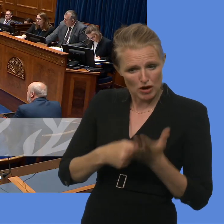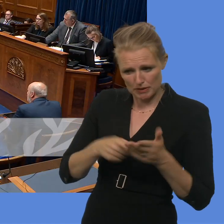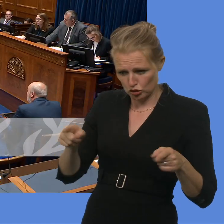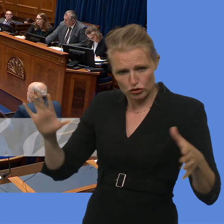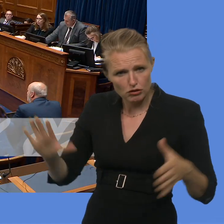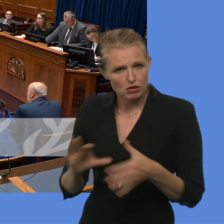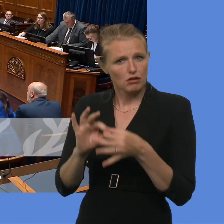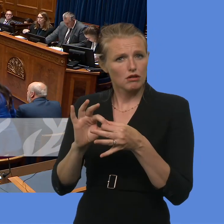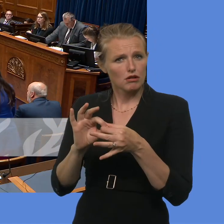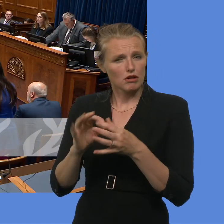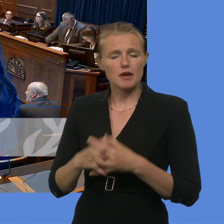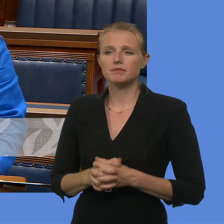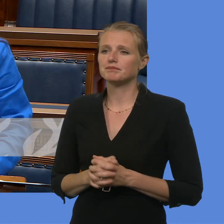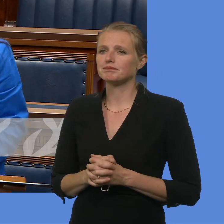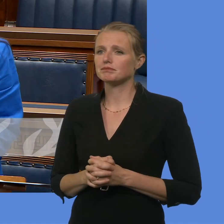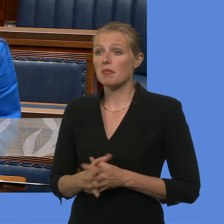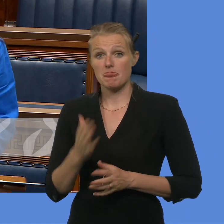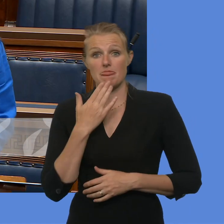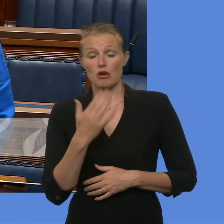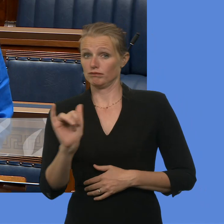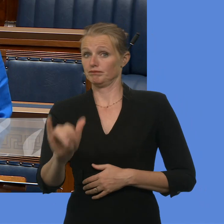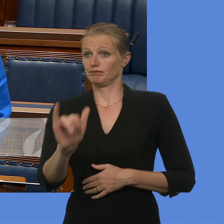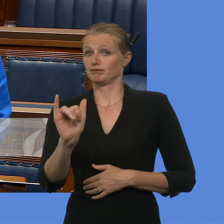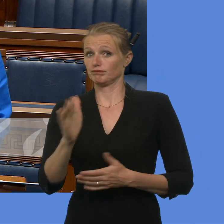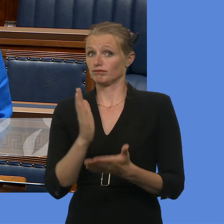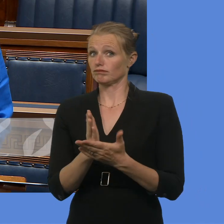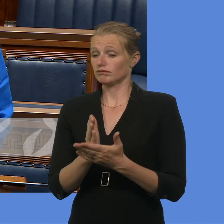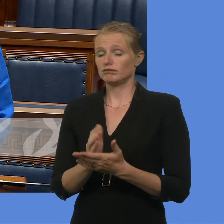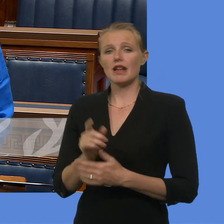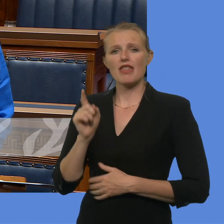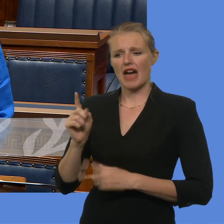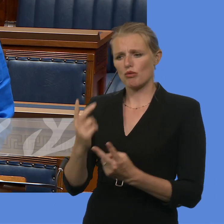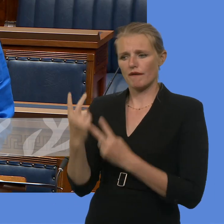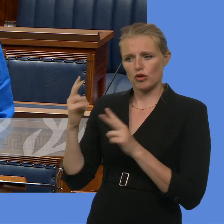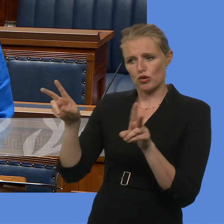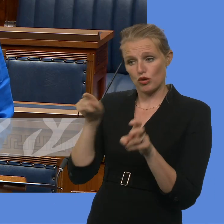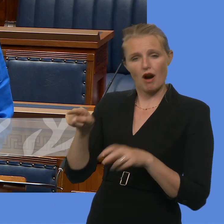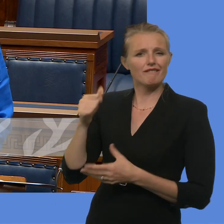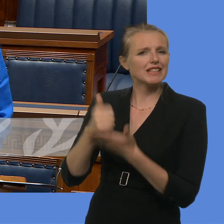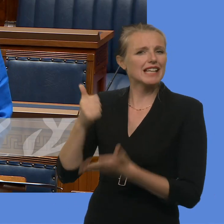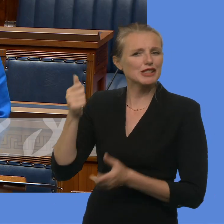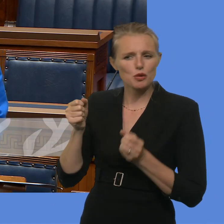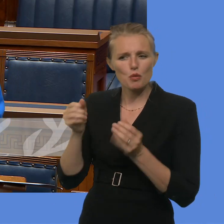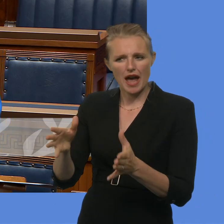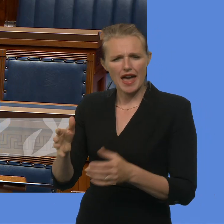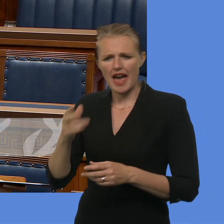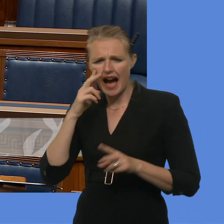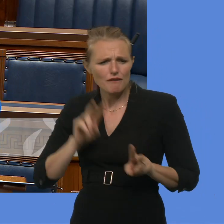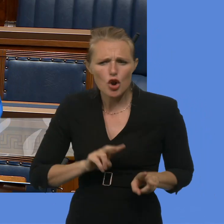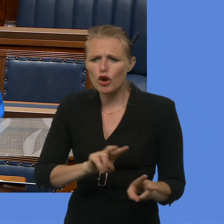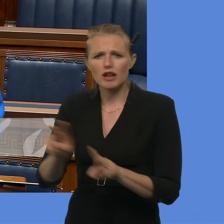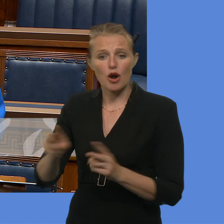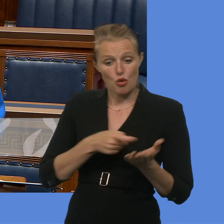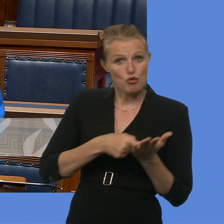Minister. Thank you, Mr Speaker. Yes, indeed. I think it provides a perfect opportunity to take a look at not just the recommendations